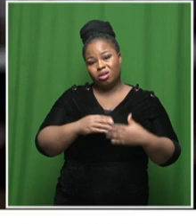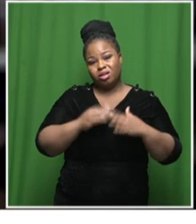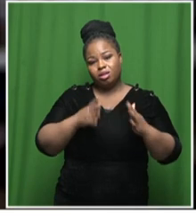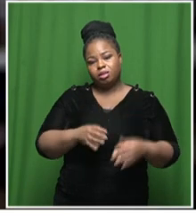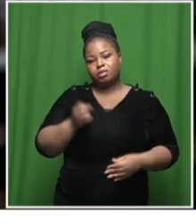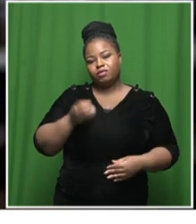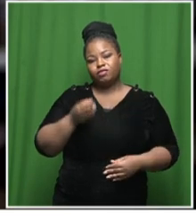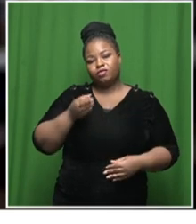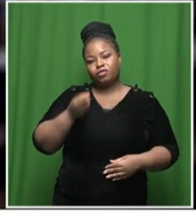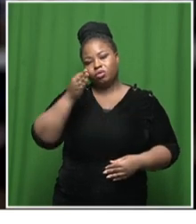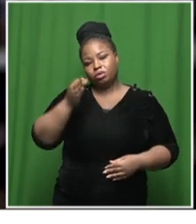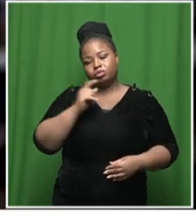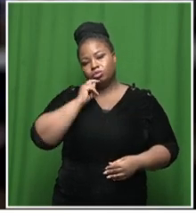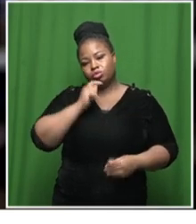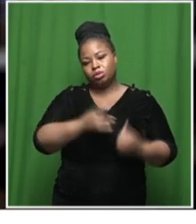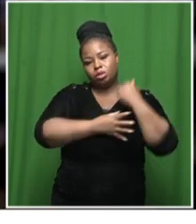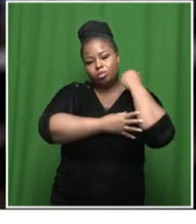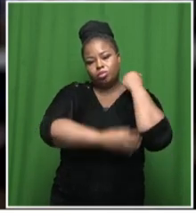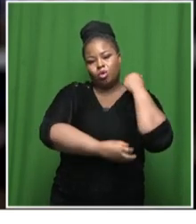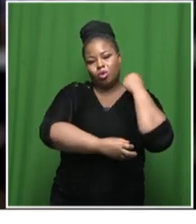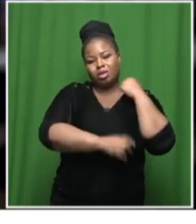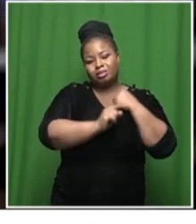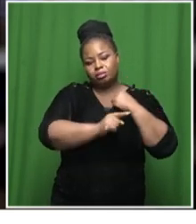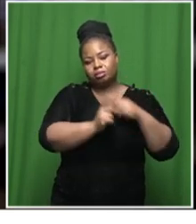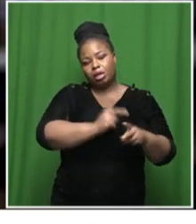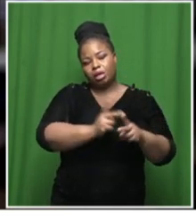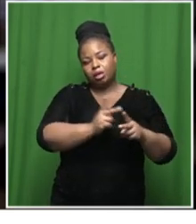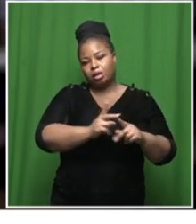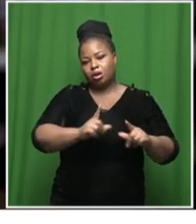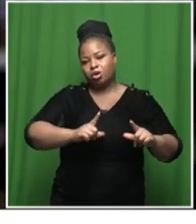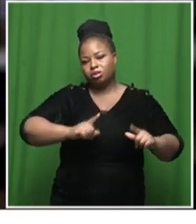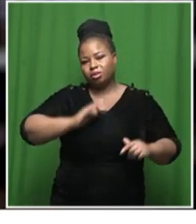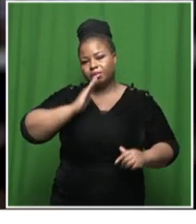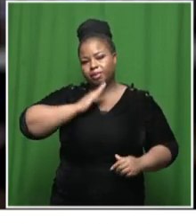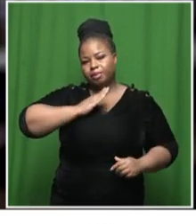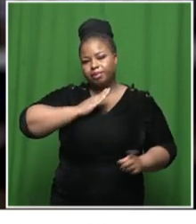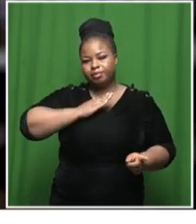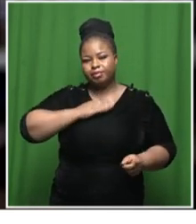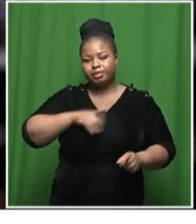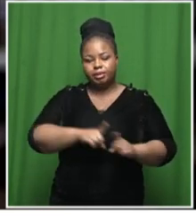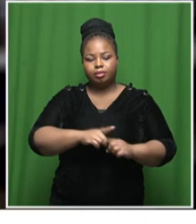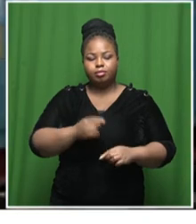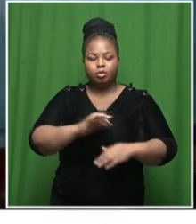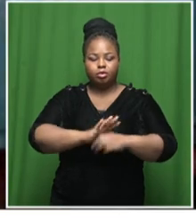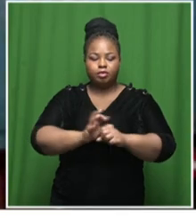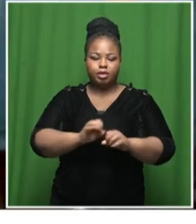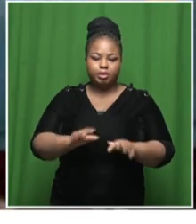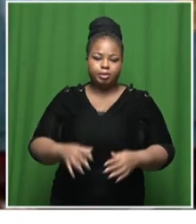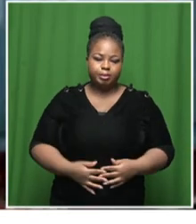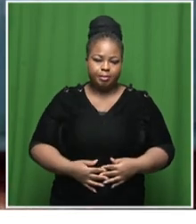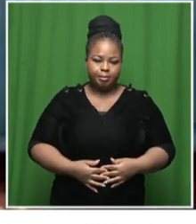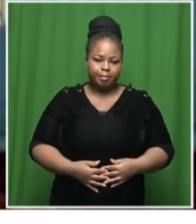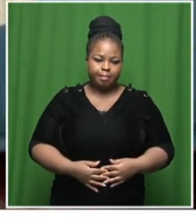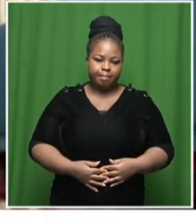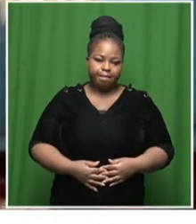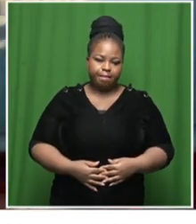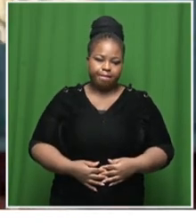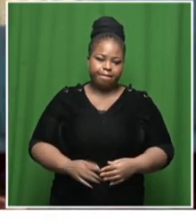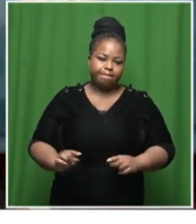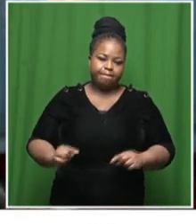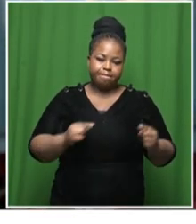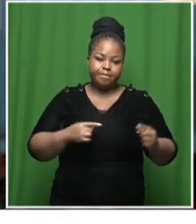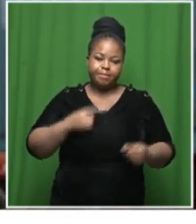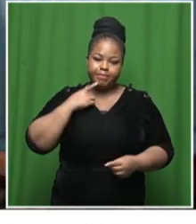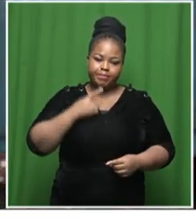pandemics found the poorest as unprepared as they were for covert 19 she argued